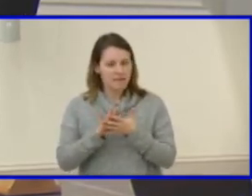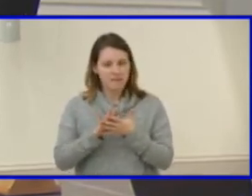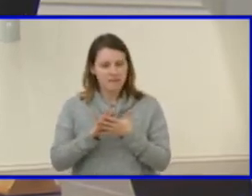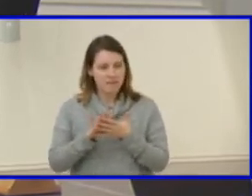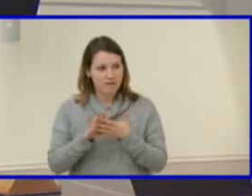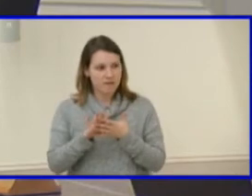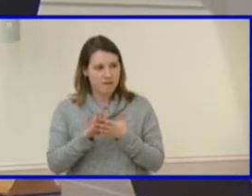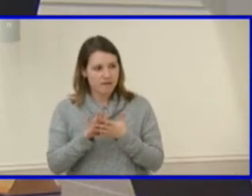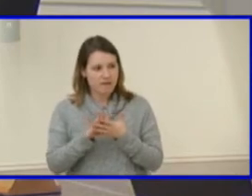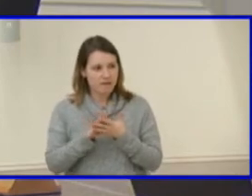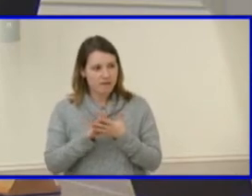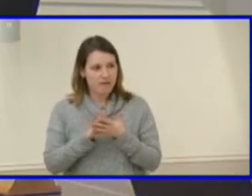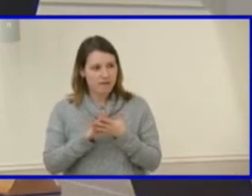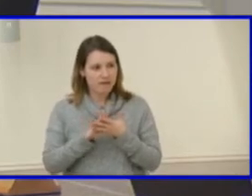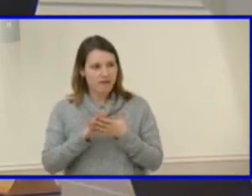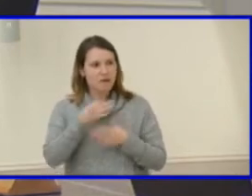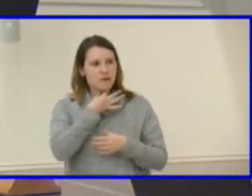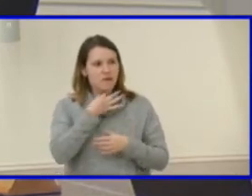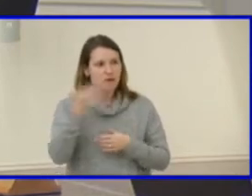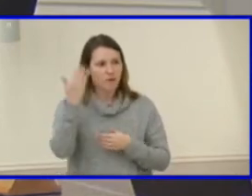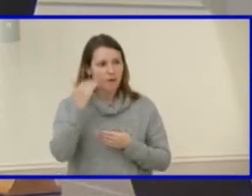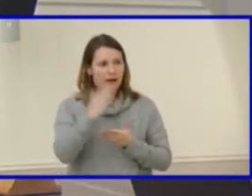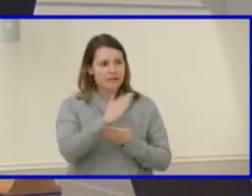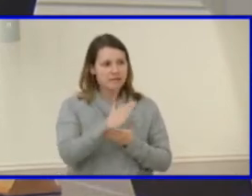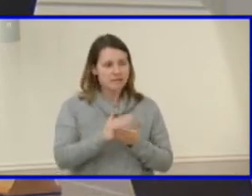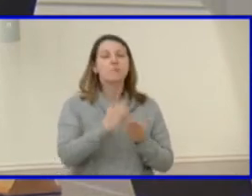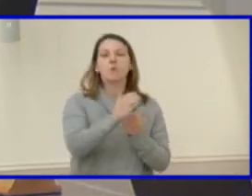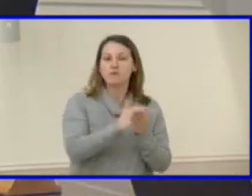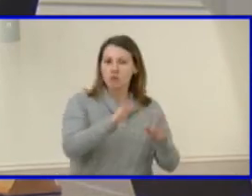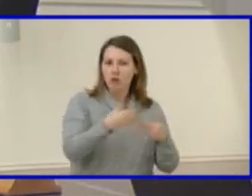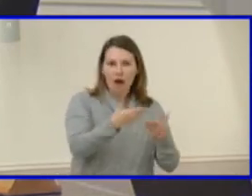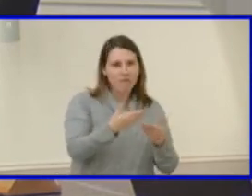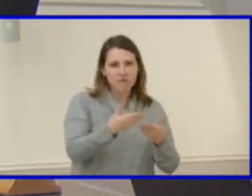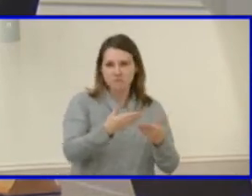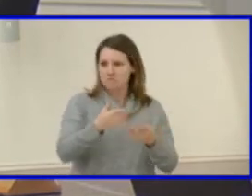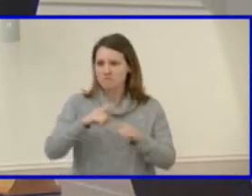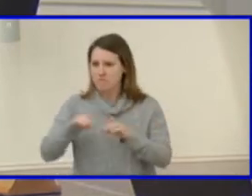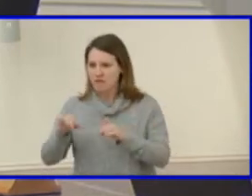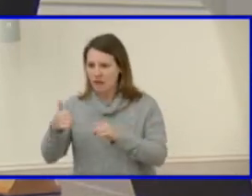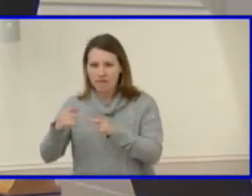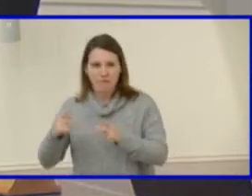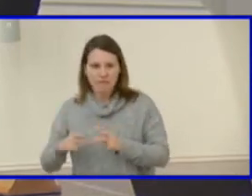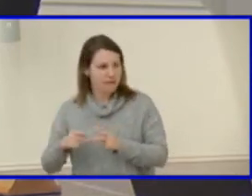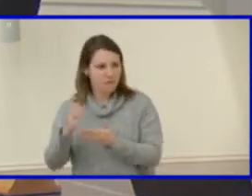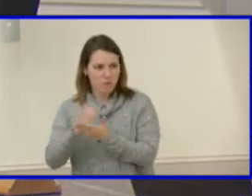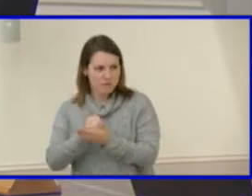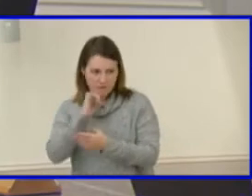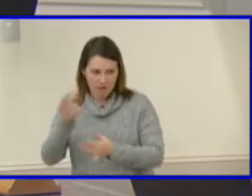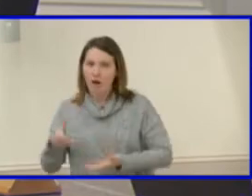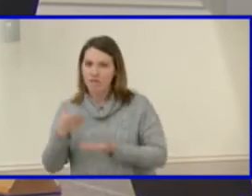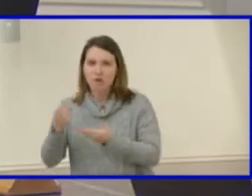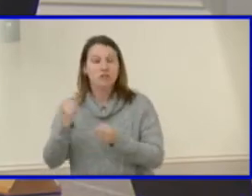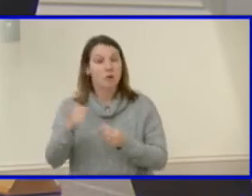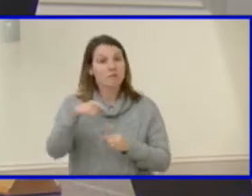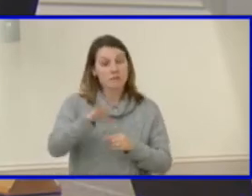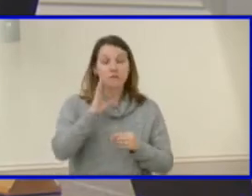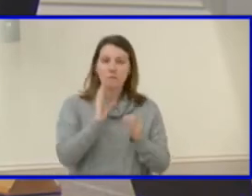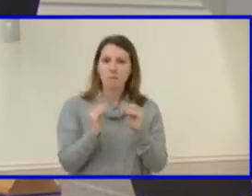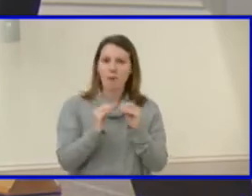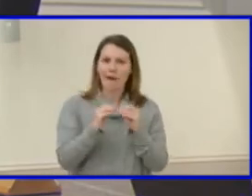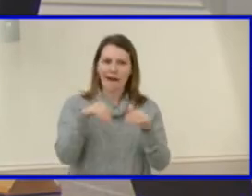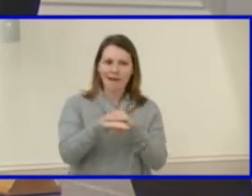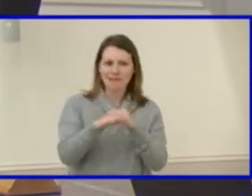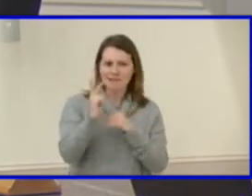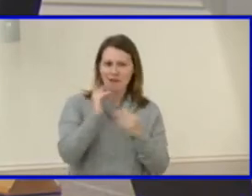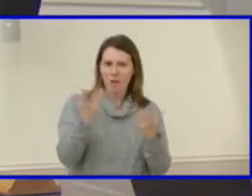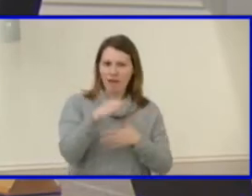some places and not others? And so hopefully this will provide, I think, more access just to see what the options are. And if our students feel